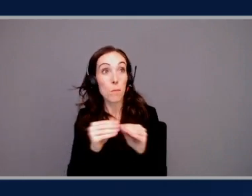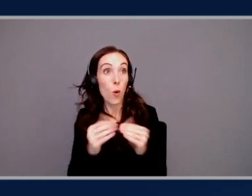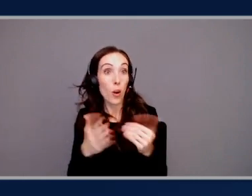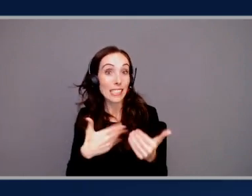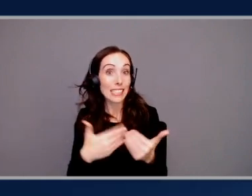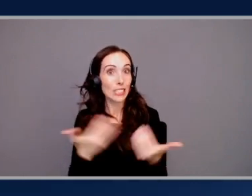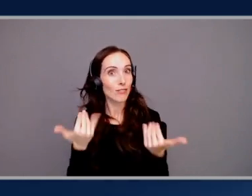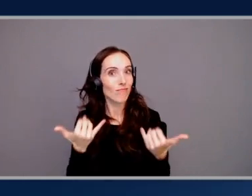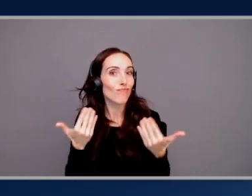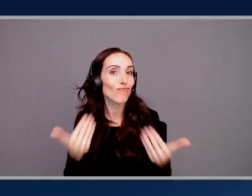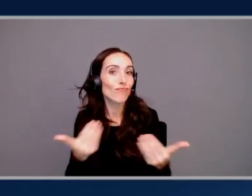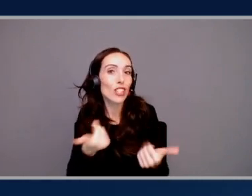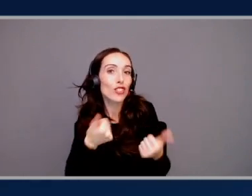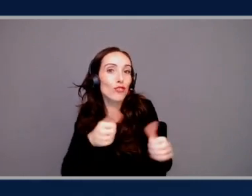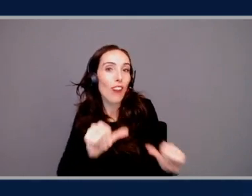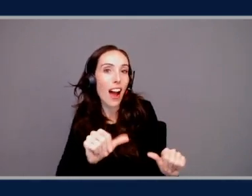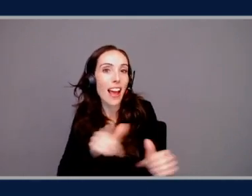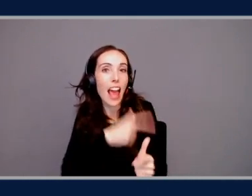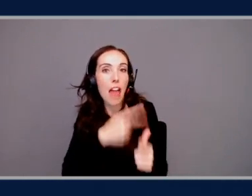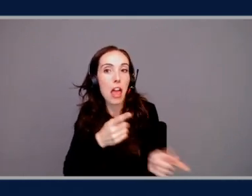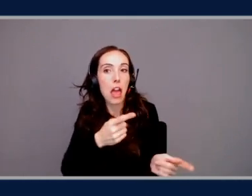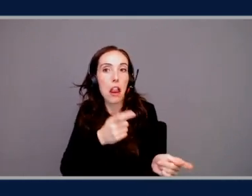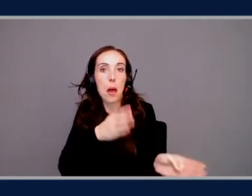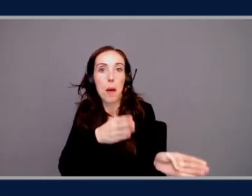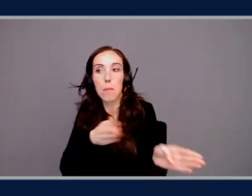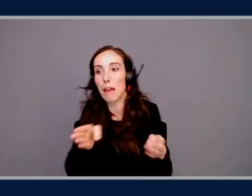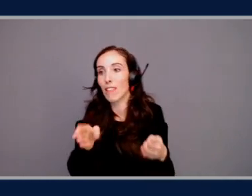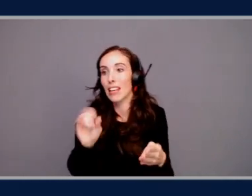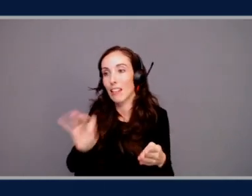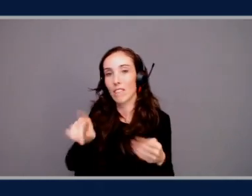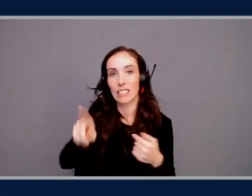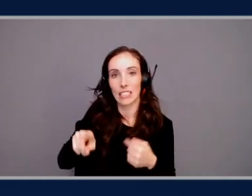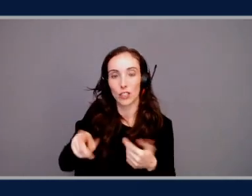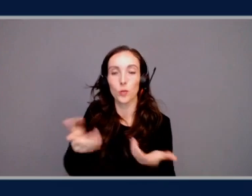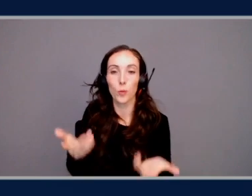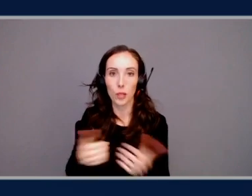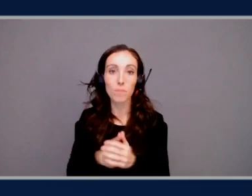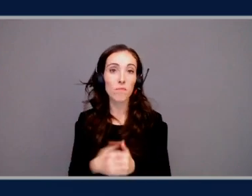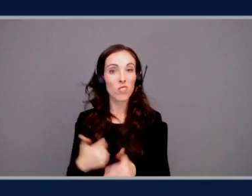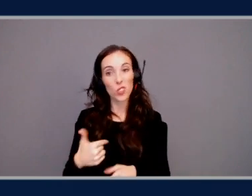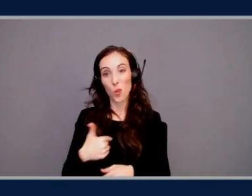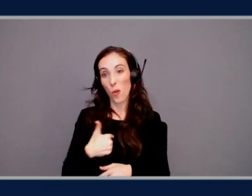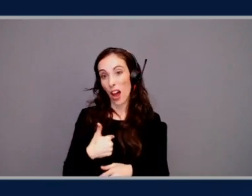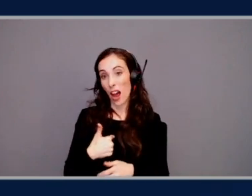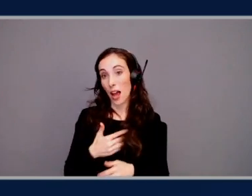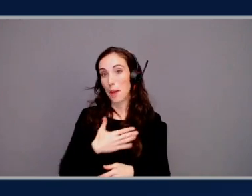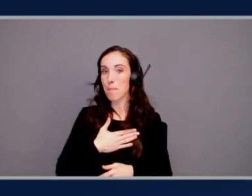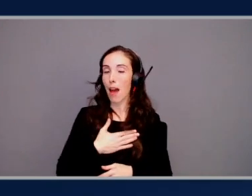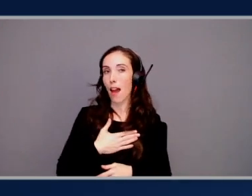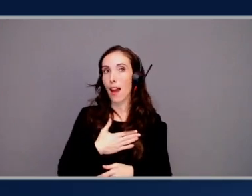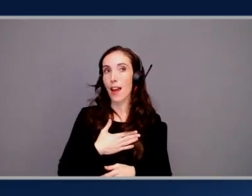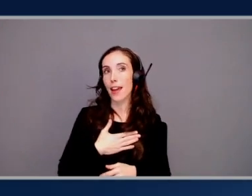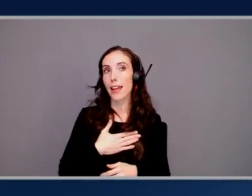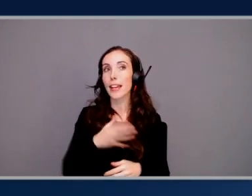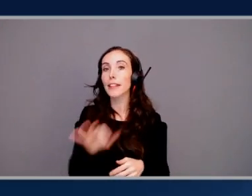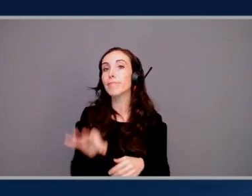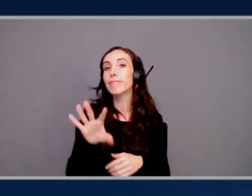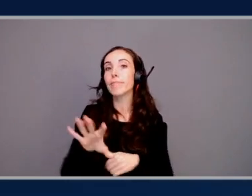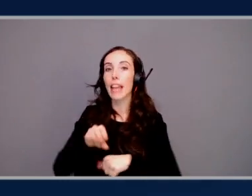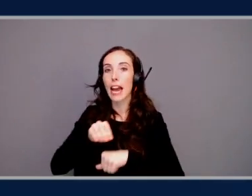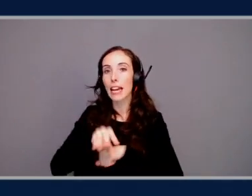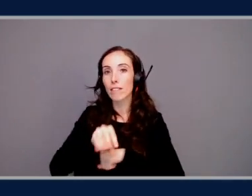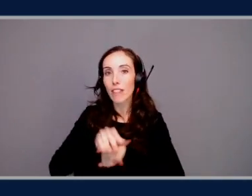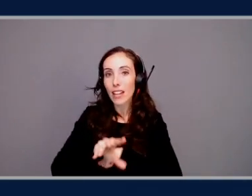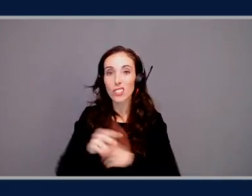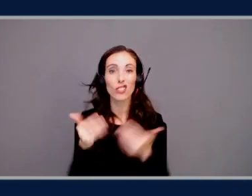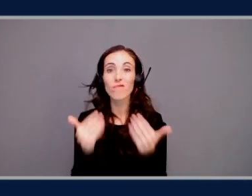and to pivot when needed than you would really expect. So my parting sort of advice is just